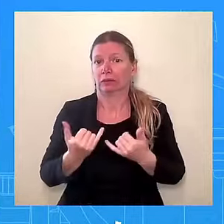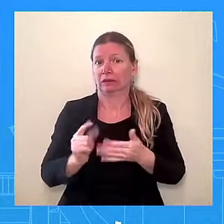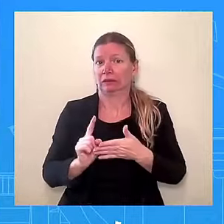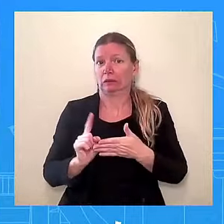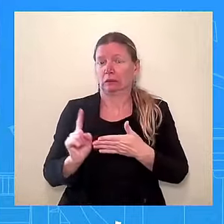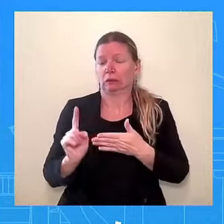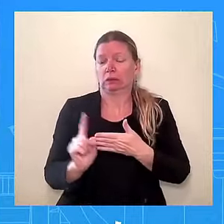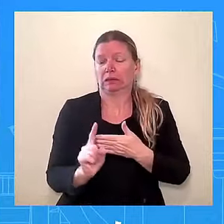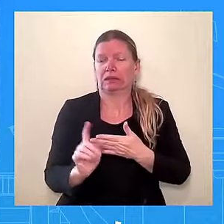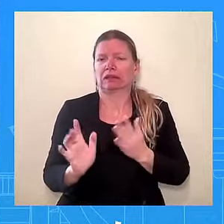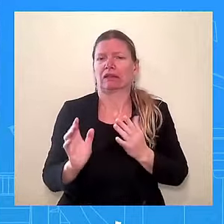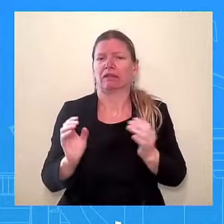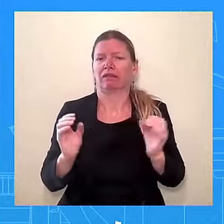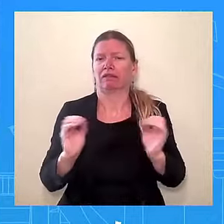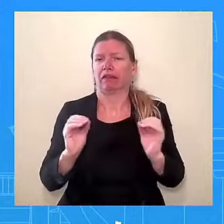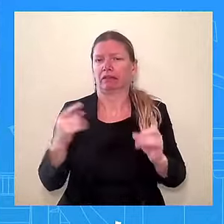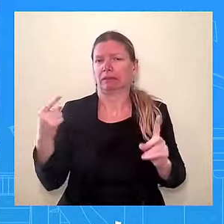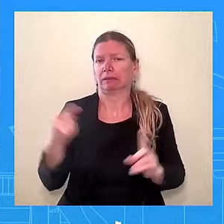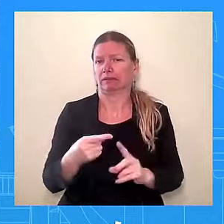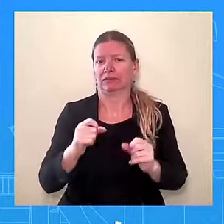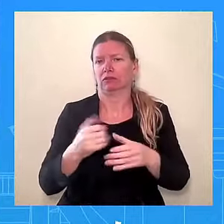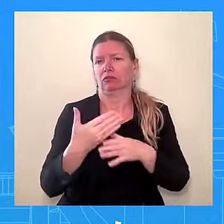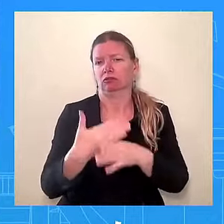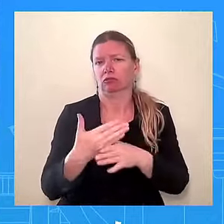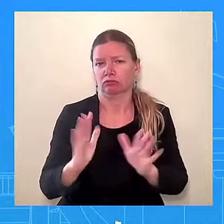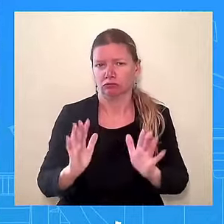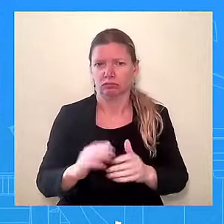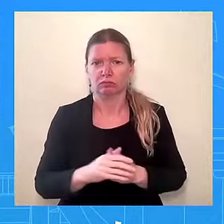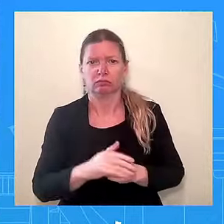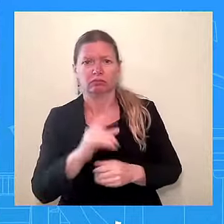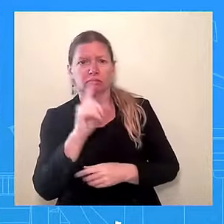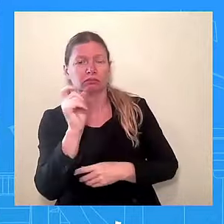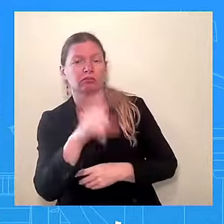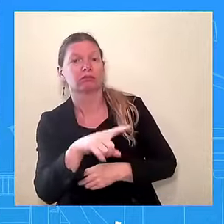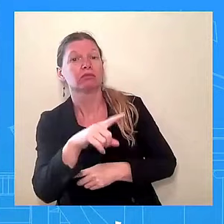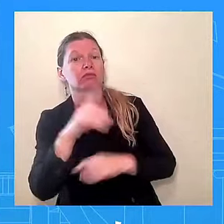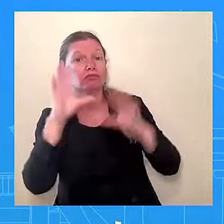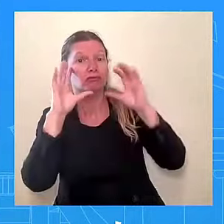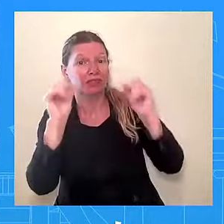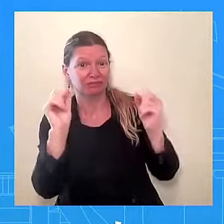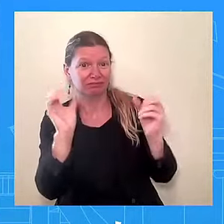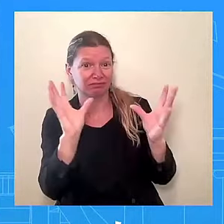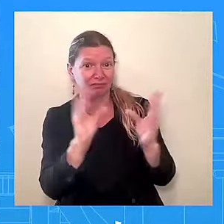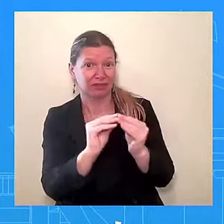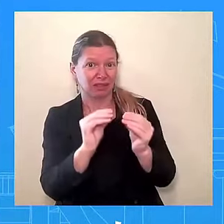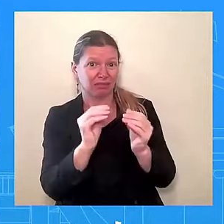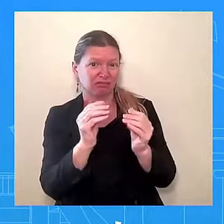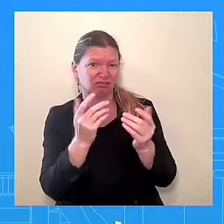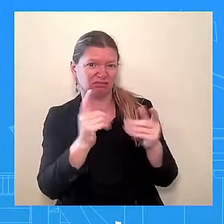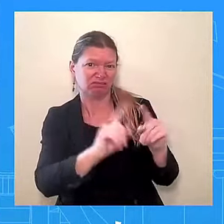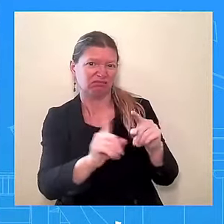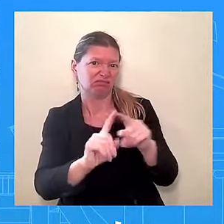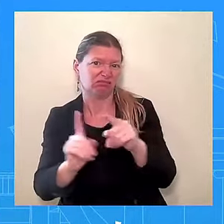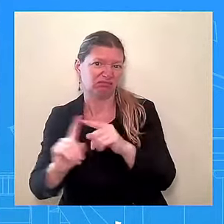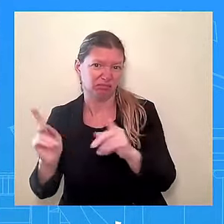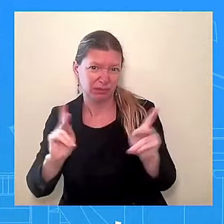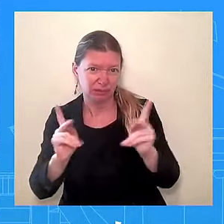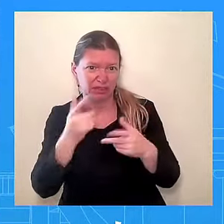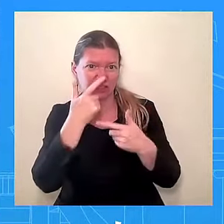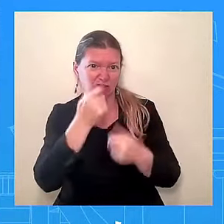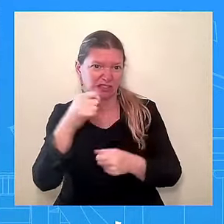President has met, obviously, with various people who are interested in this issue and the unfolding